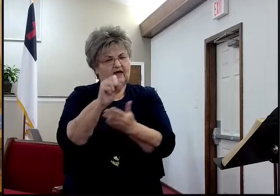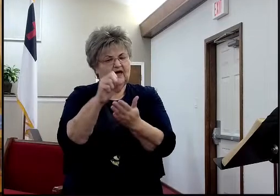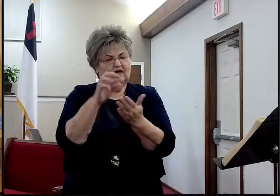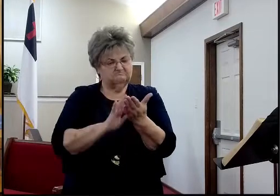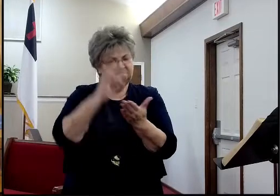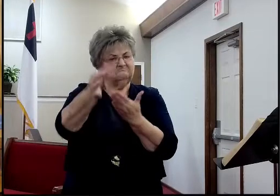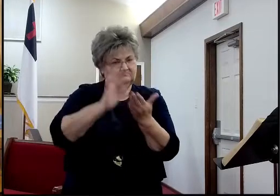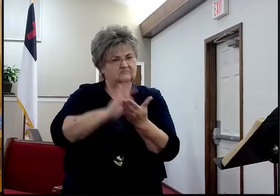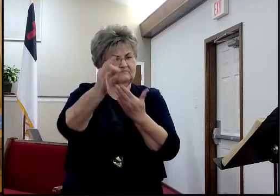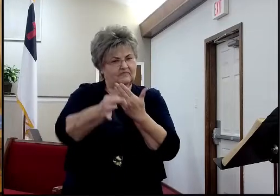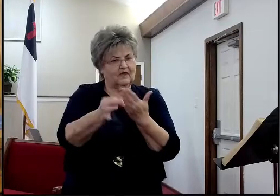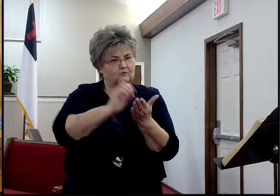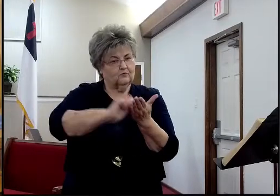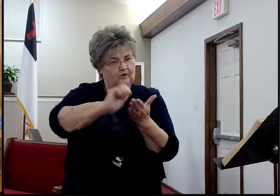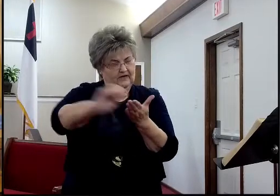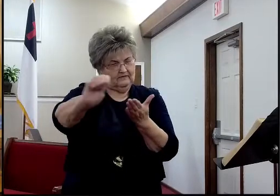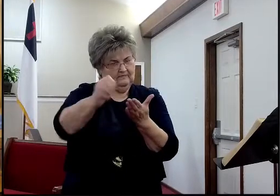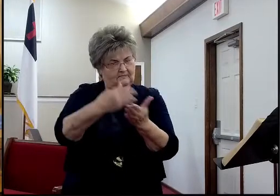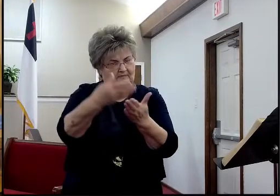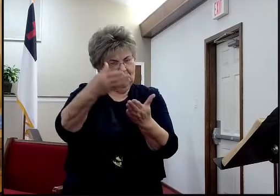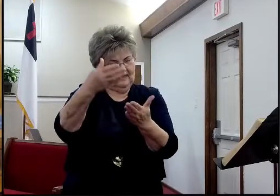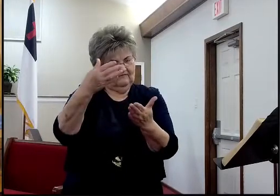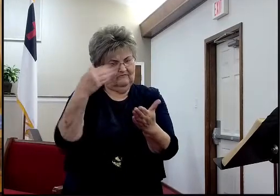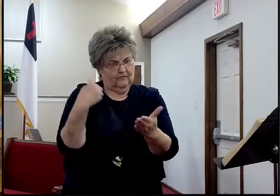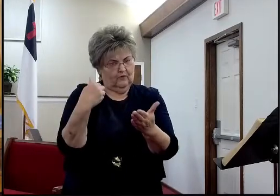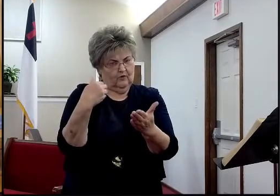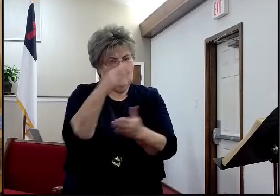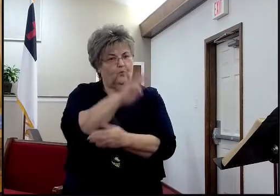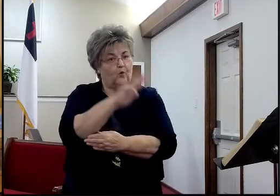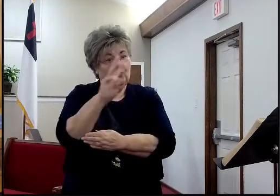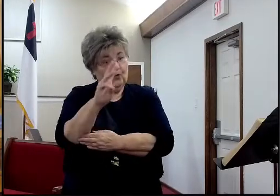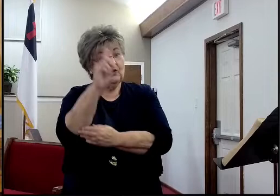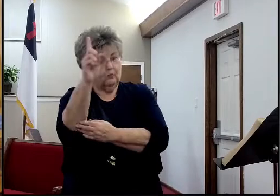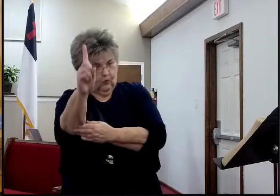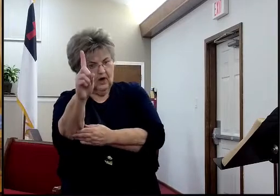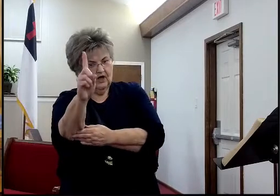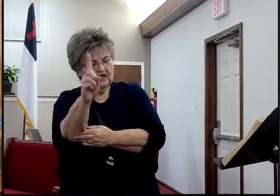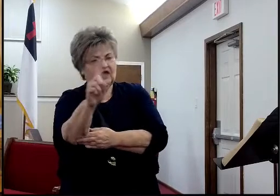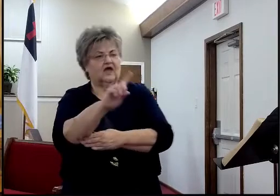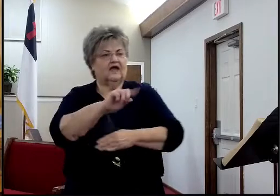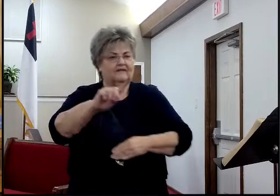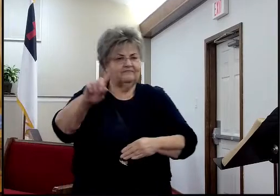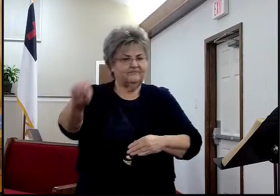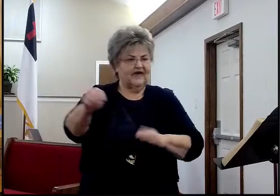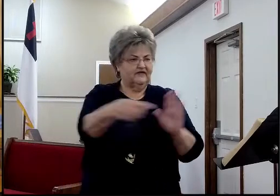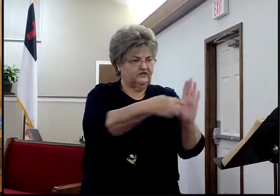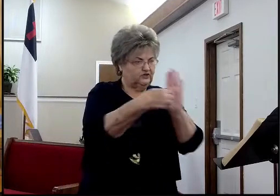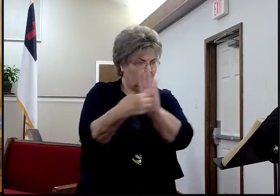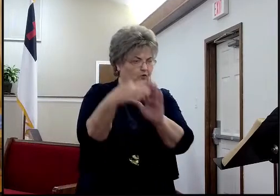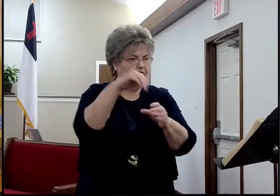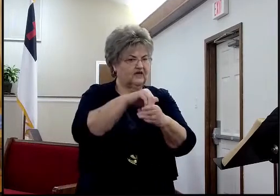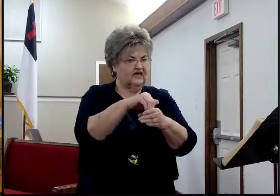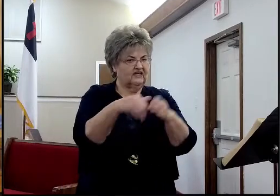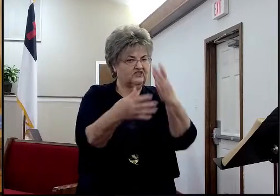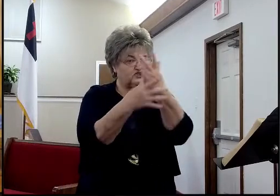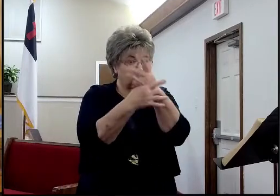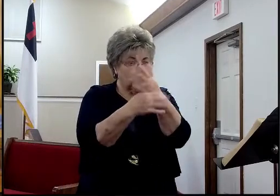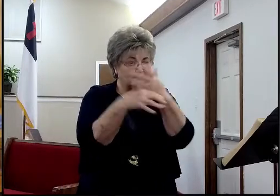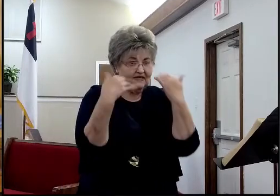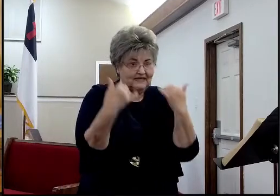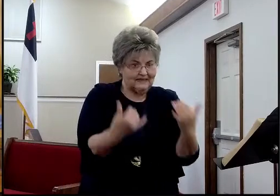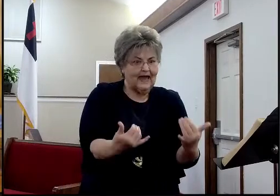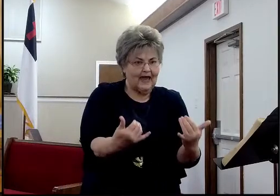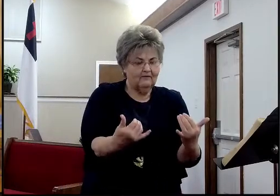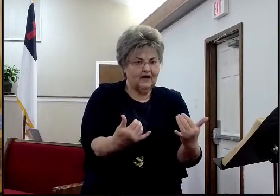they found these pre-World War I, ration tablets, in Babylon, and they literally have, they're on display in Germany, right now. They literally